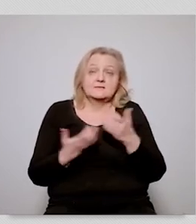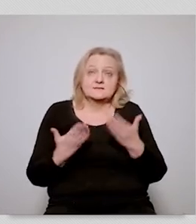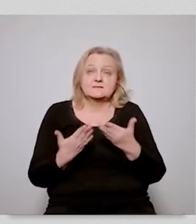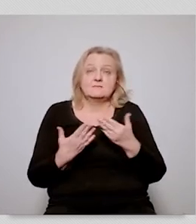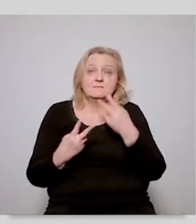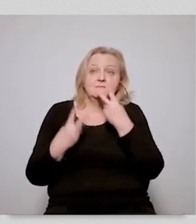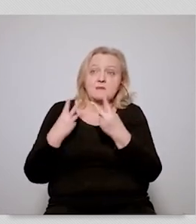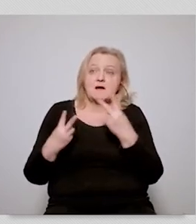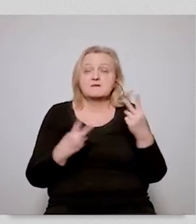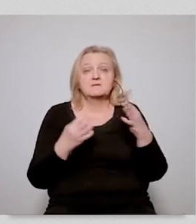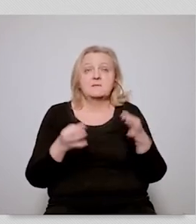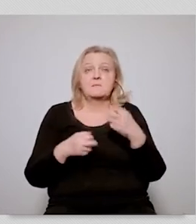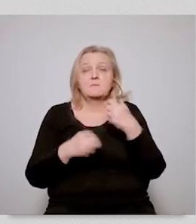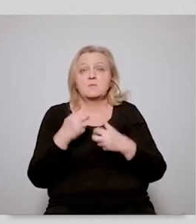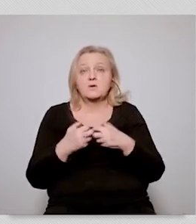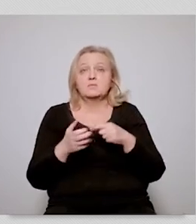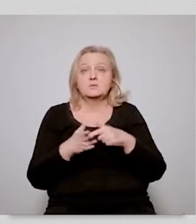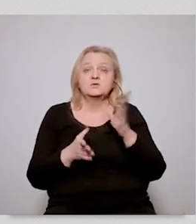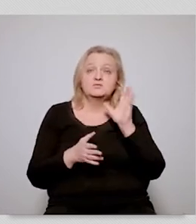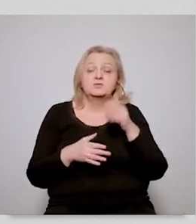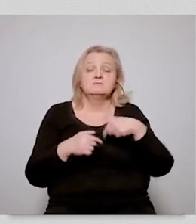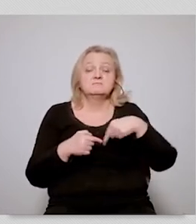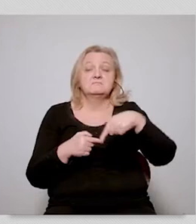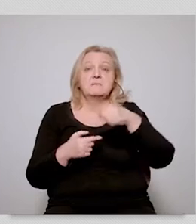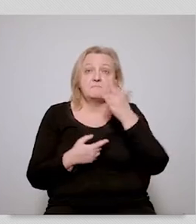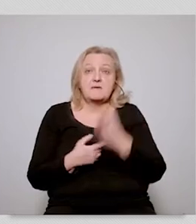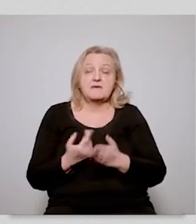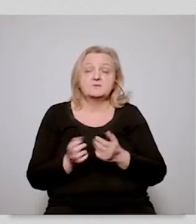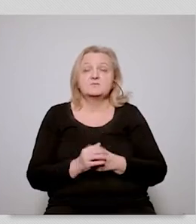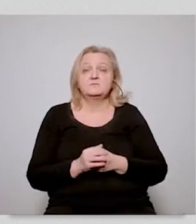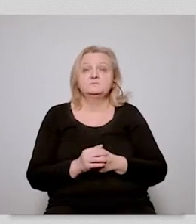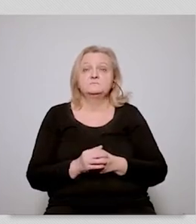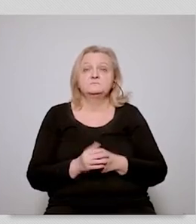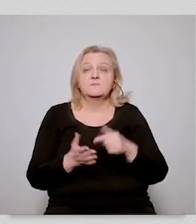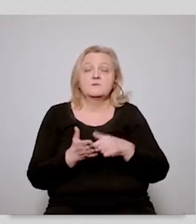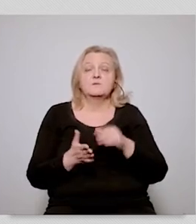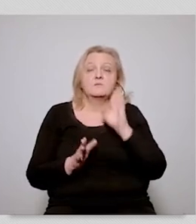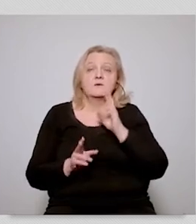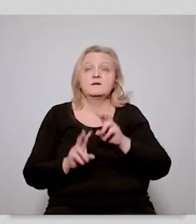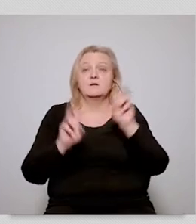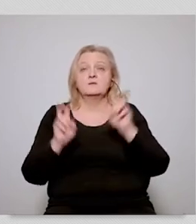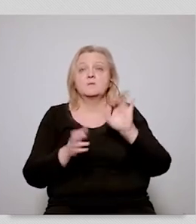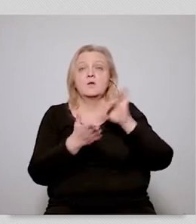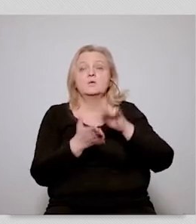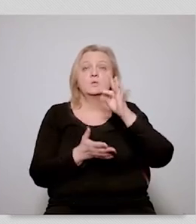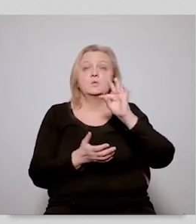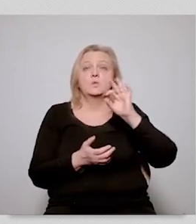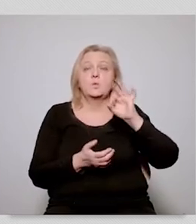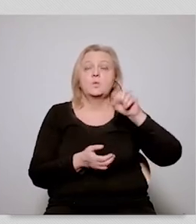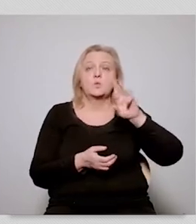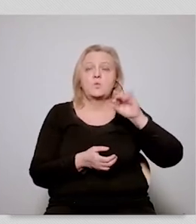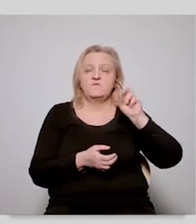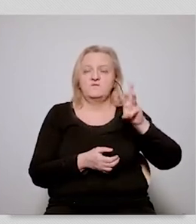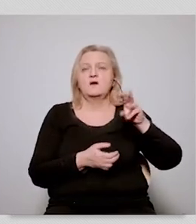being exploited and maybe we'll be exploiting even more when we think about some upcoming